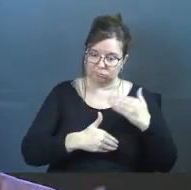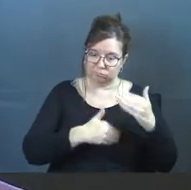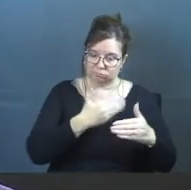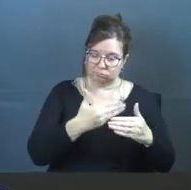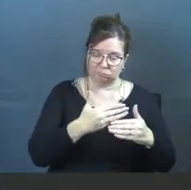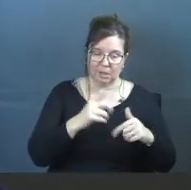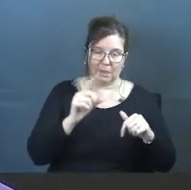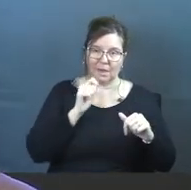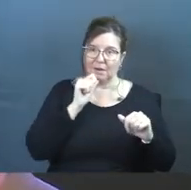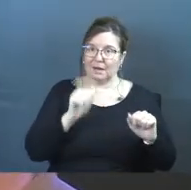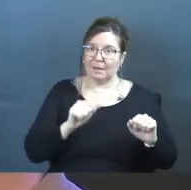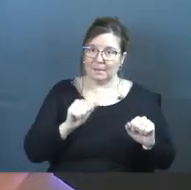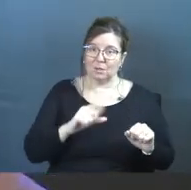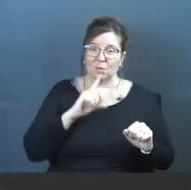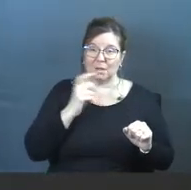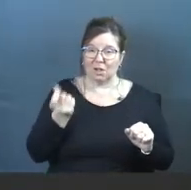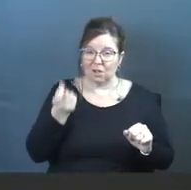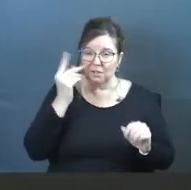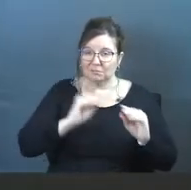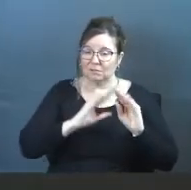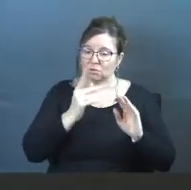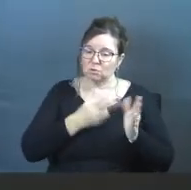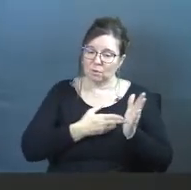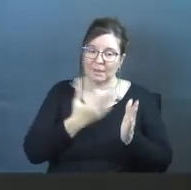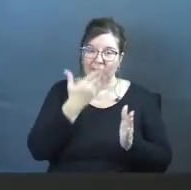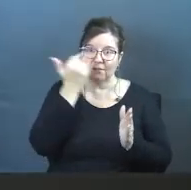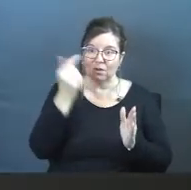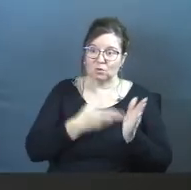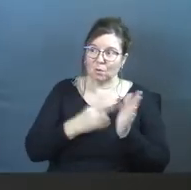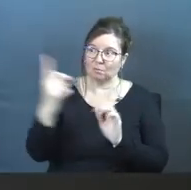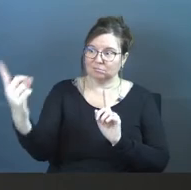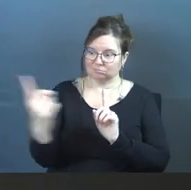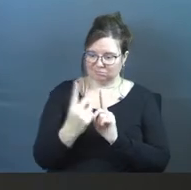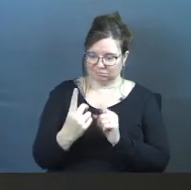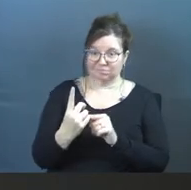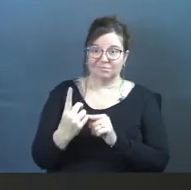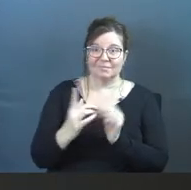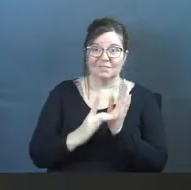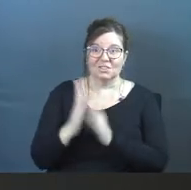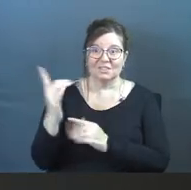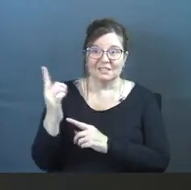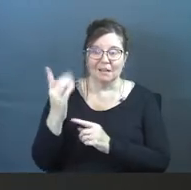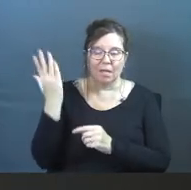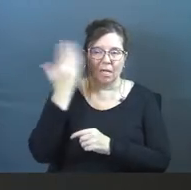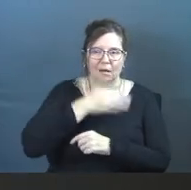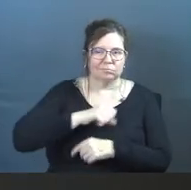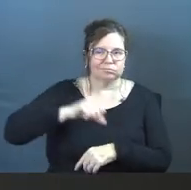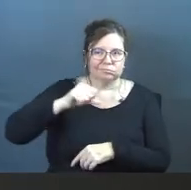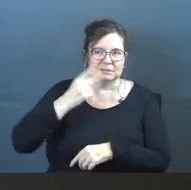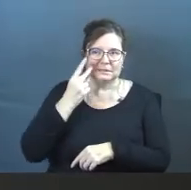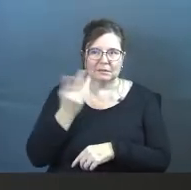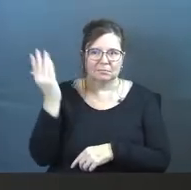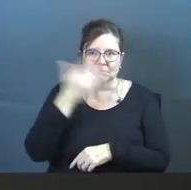inability to really understand truth, they forgot truth was looking them right in the face.